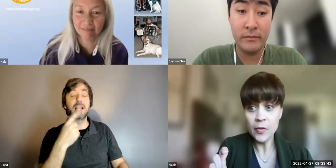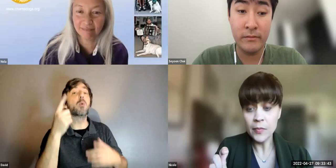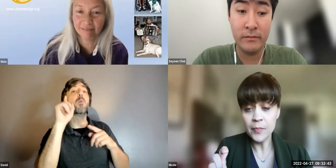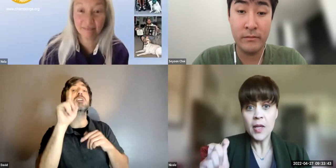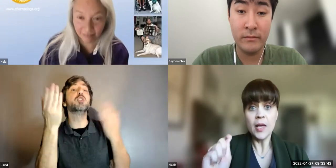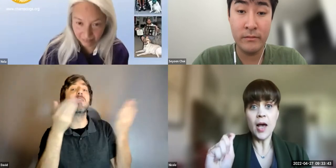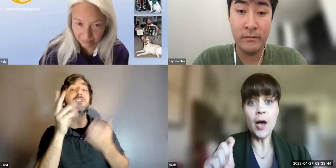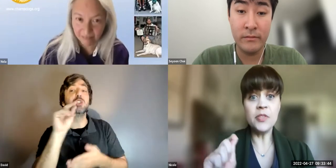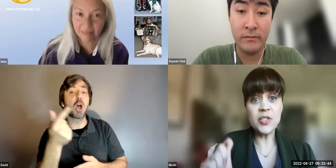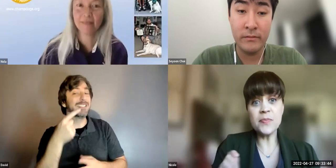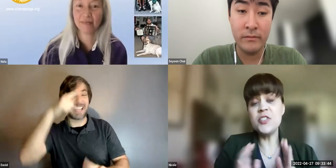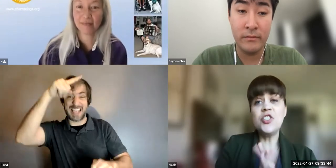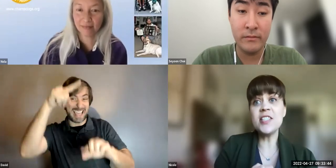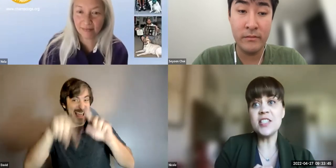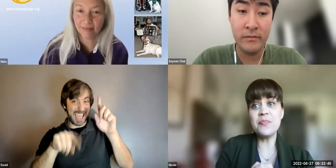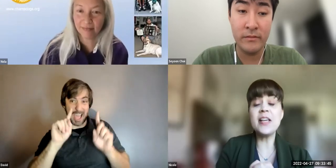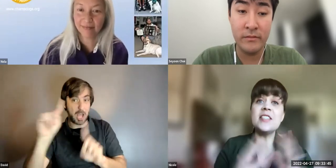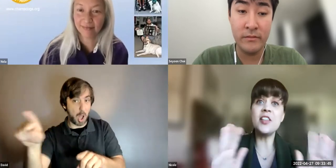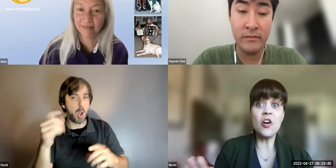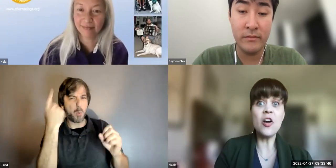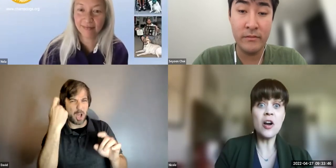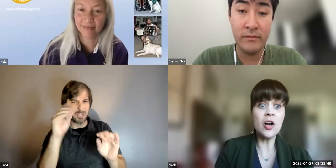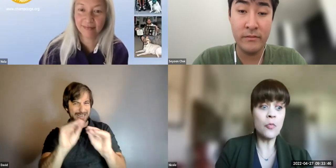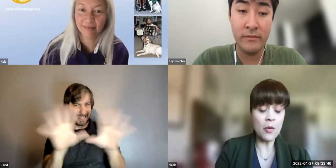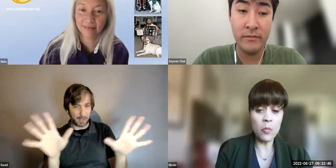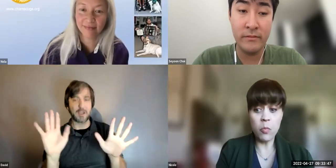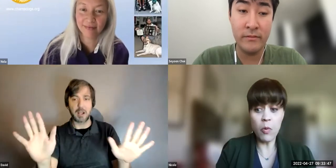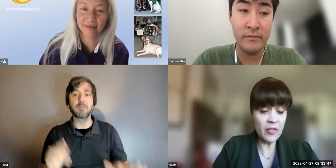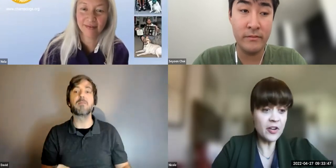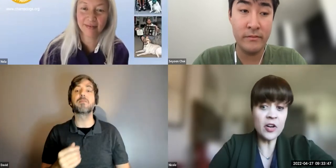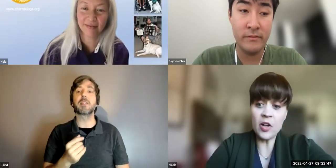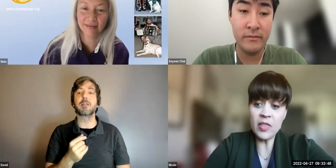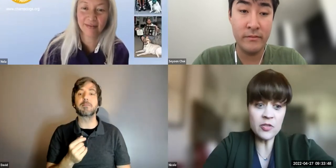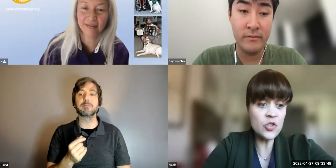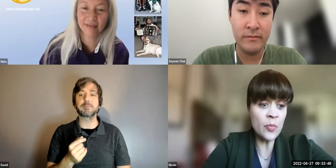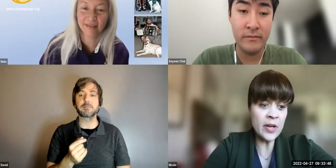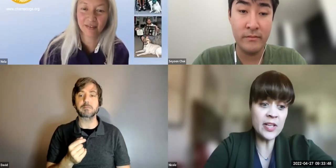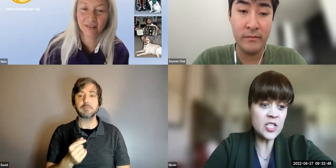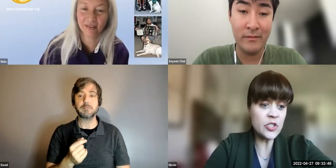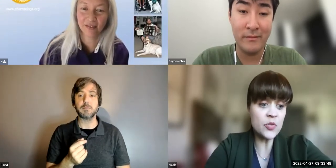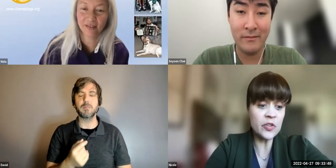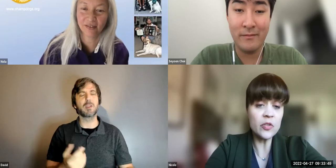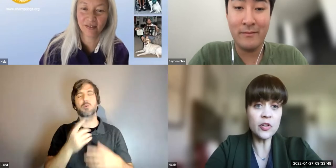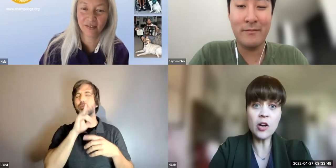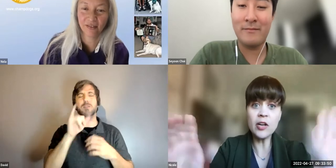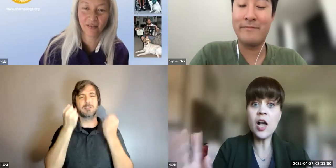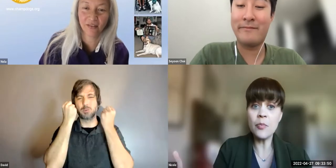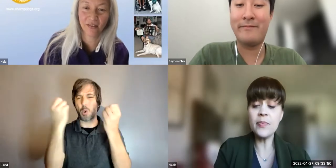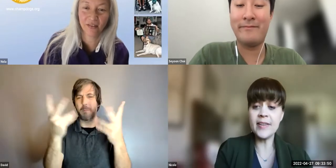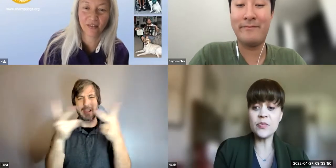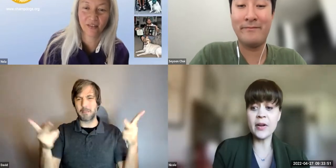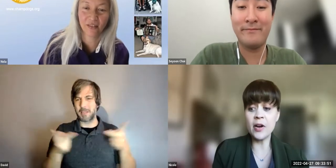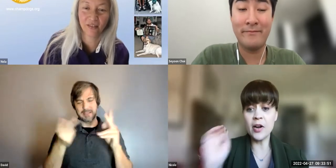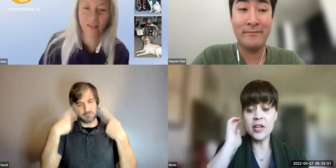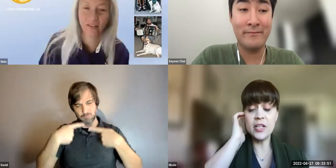yes please uh just just because there are while there are allowed so many places which is wonderful there are a